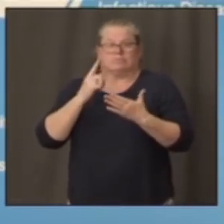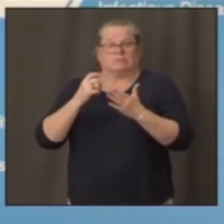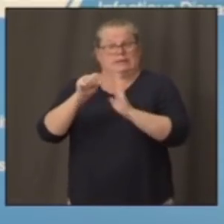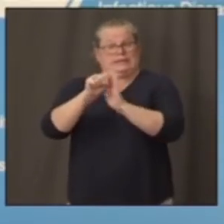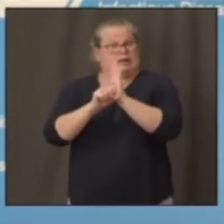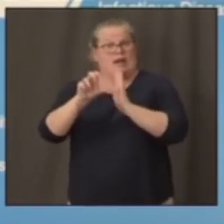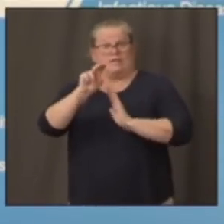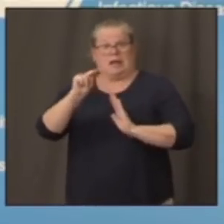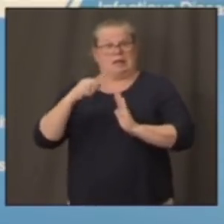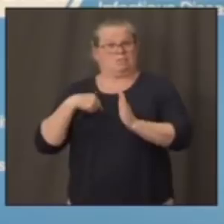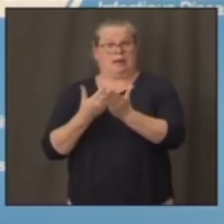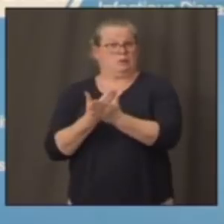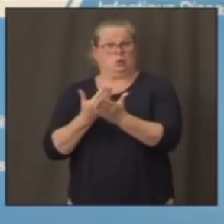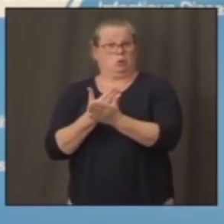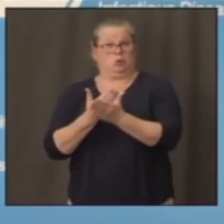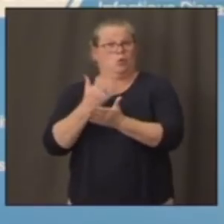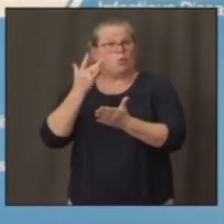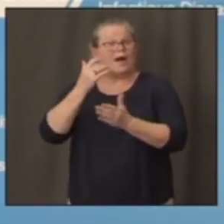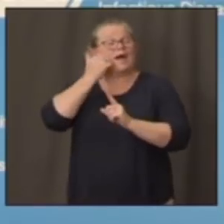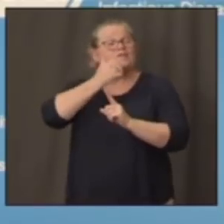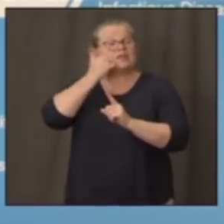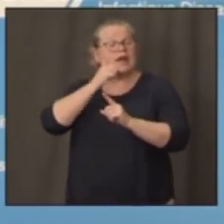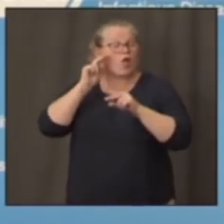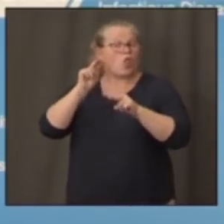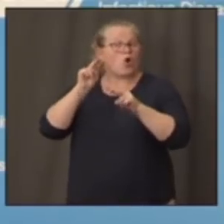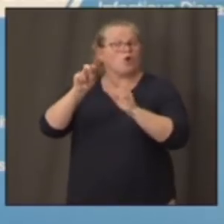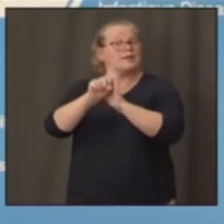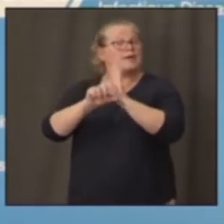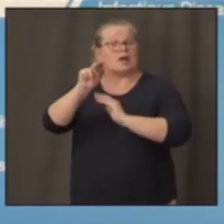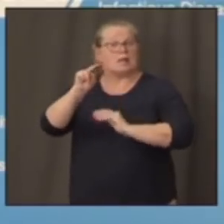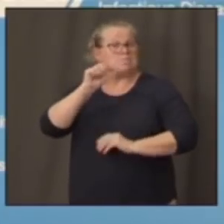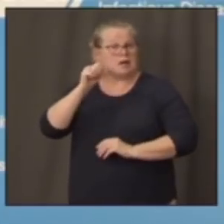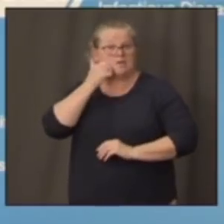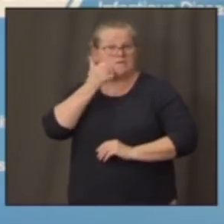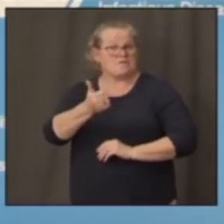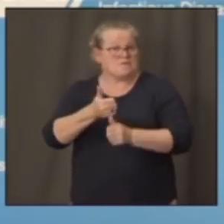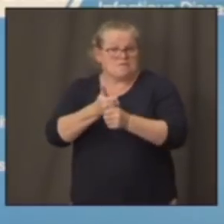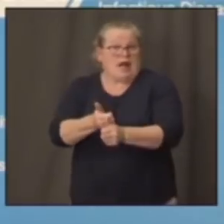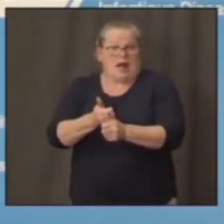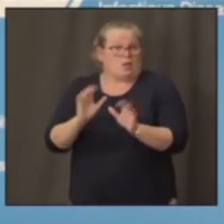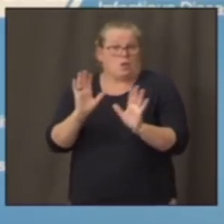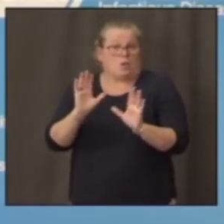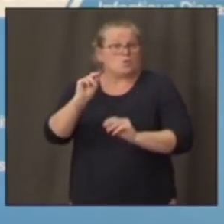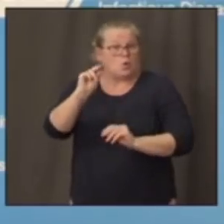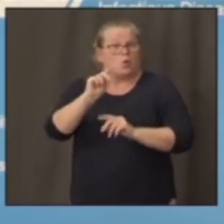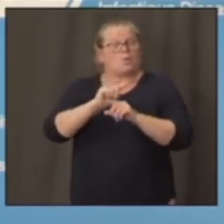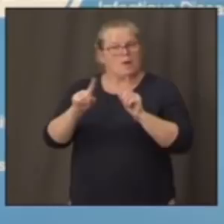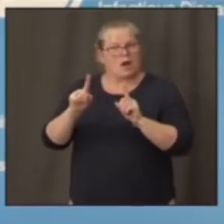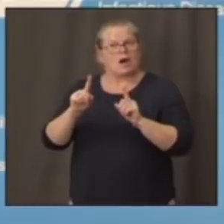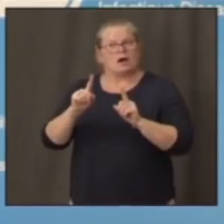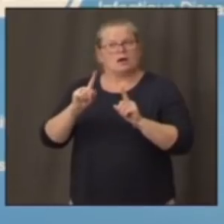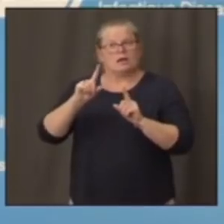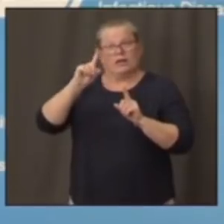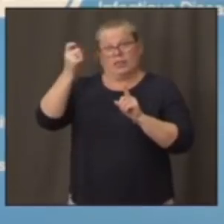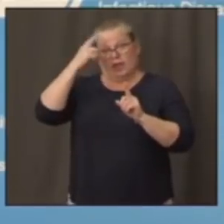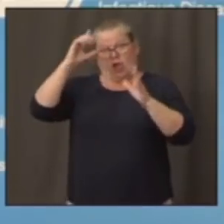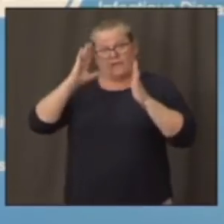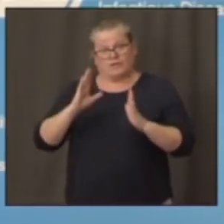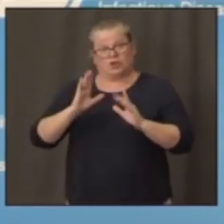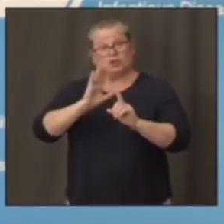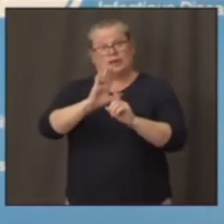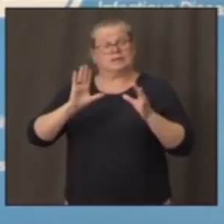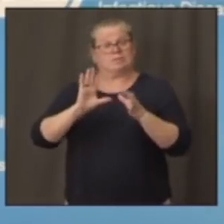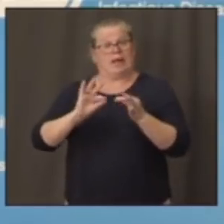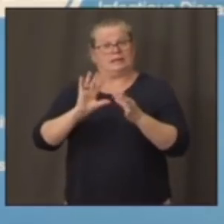because I don't follow on a daily basis the state of Connecticut. But a message that comes from the governor is,